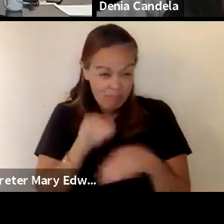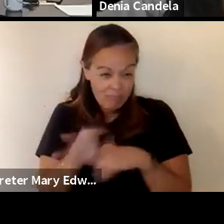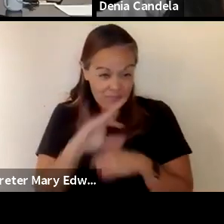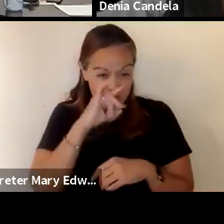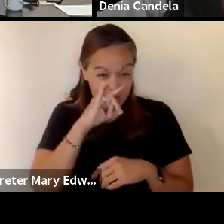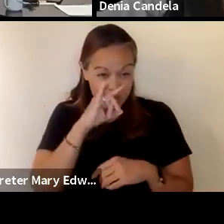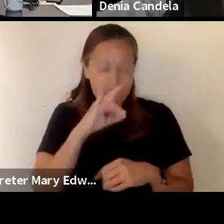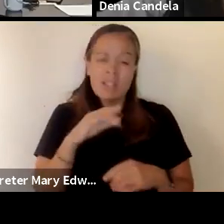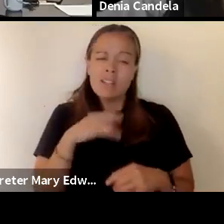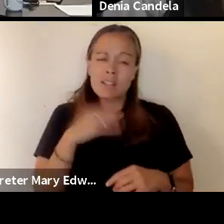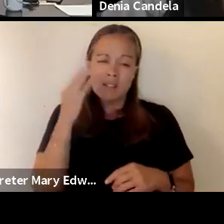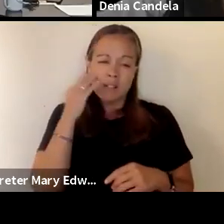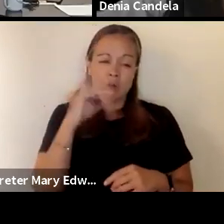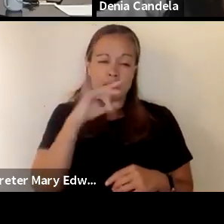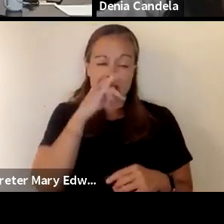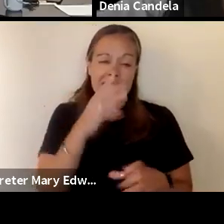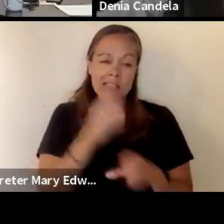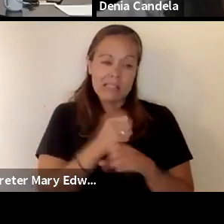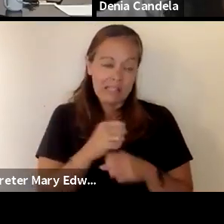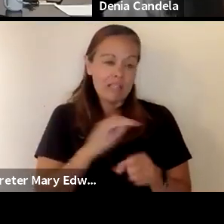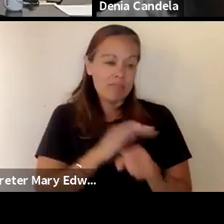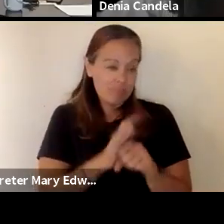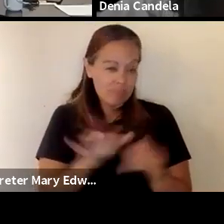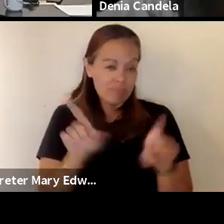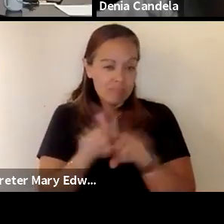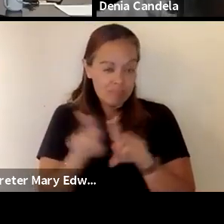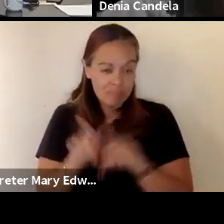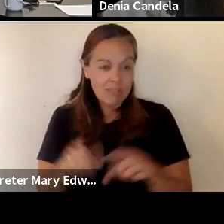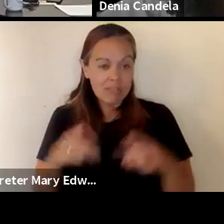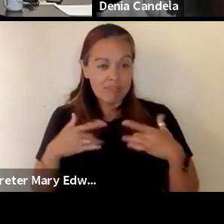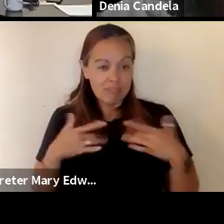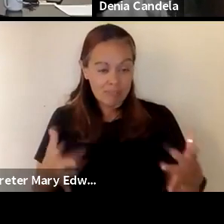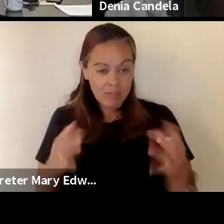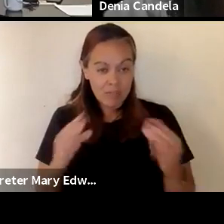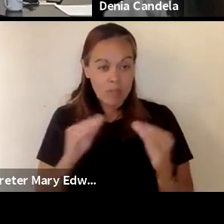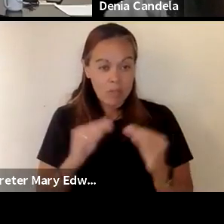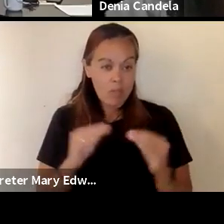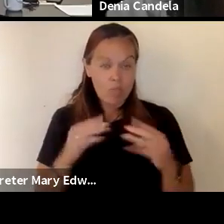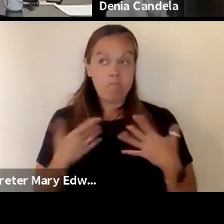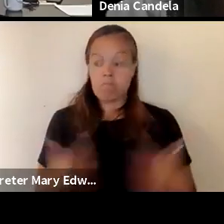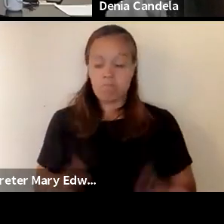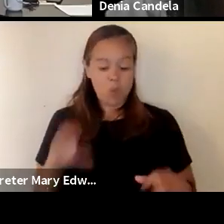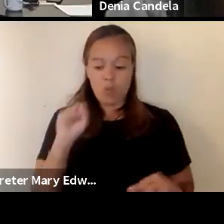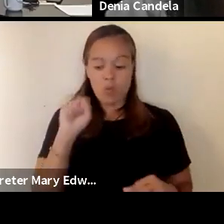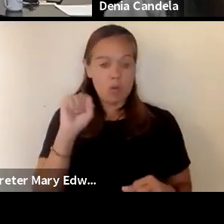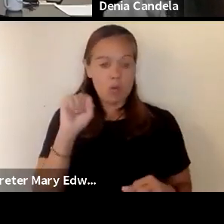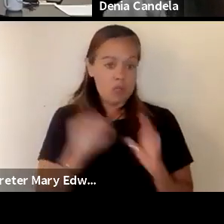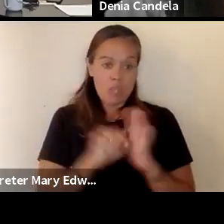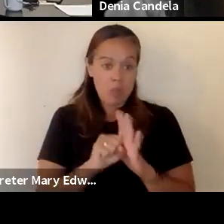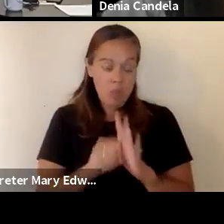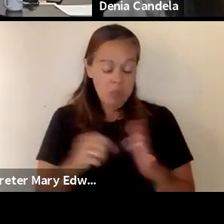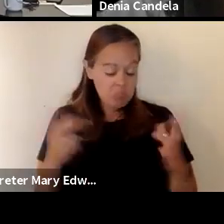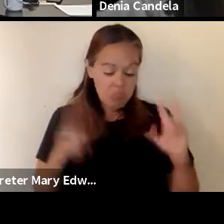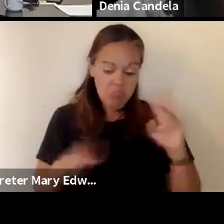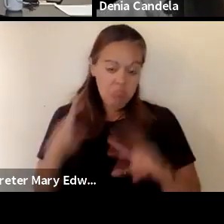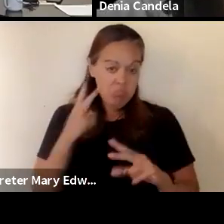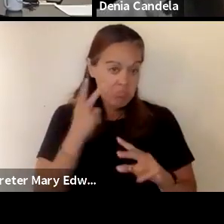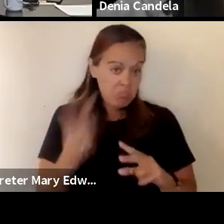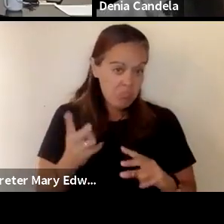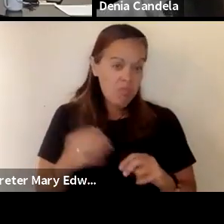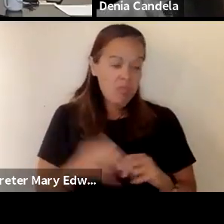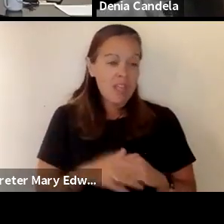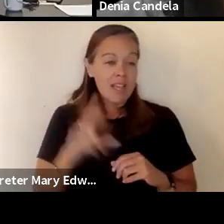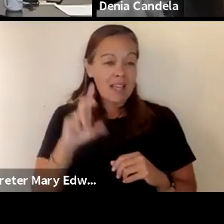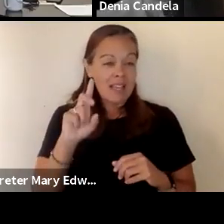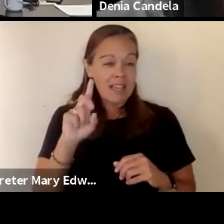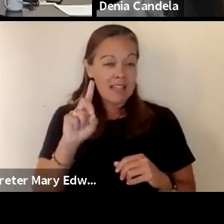get coded as well and they can be more likely to be asymptomatic the delta variant is more transmissible and probably